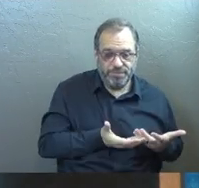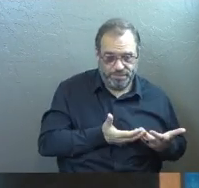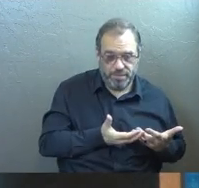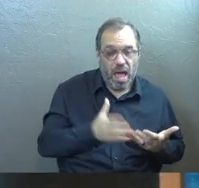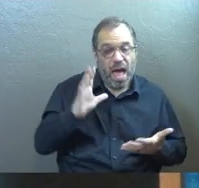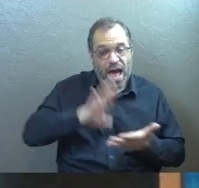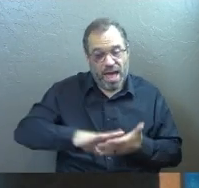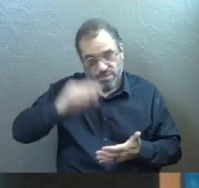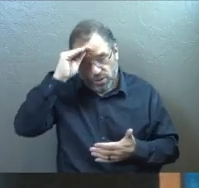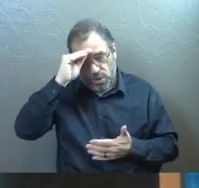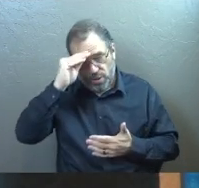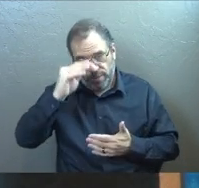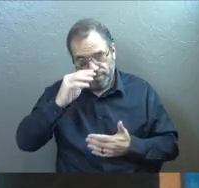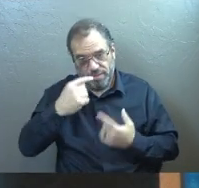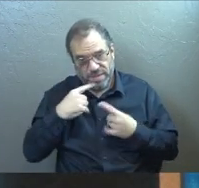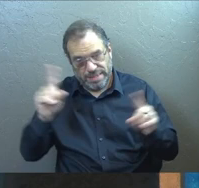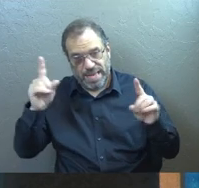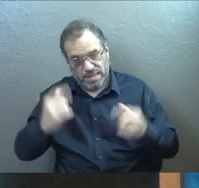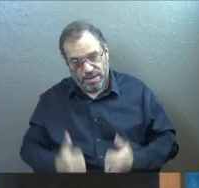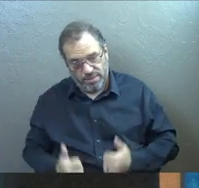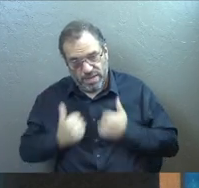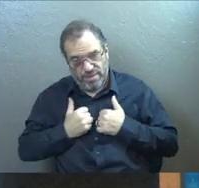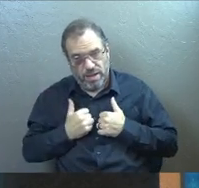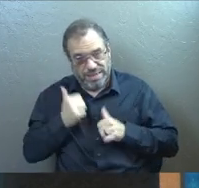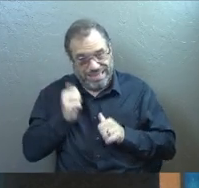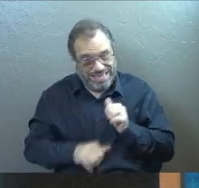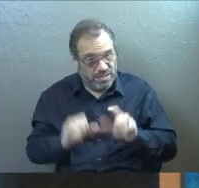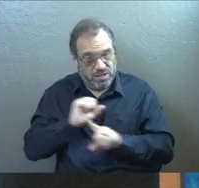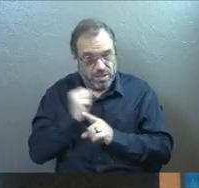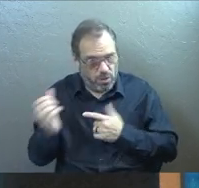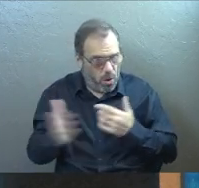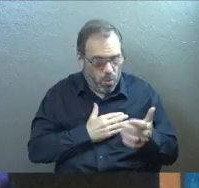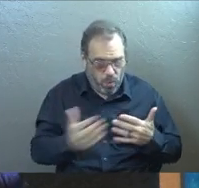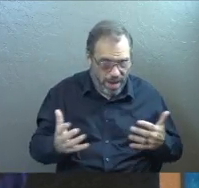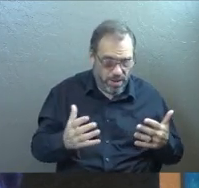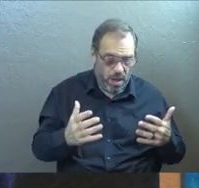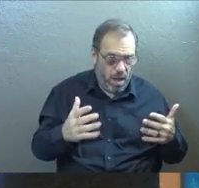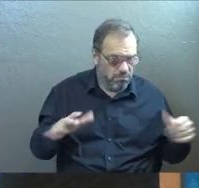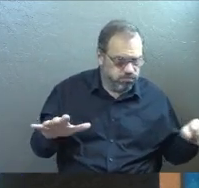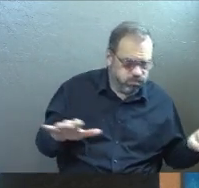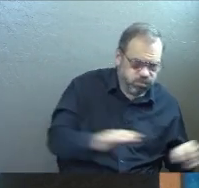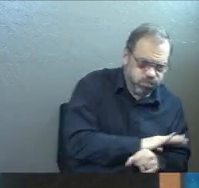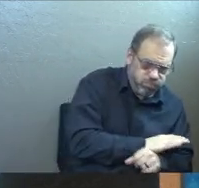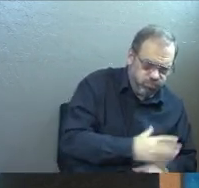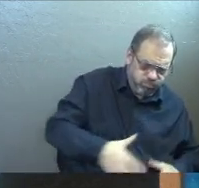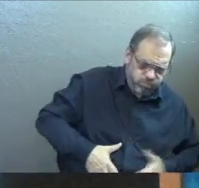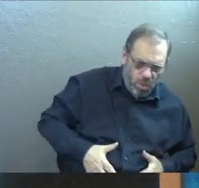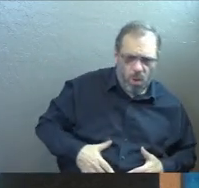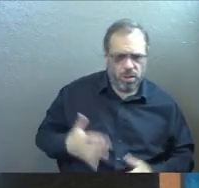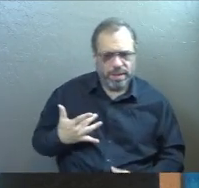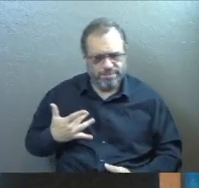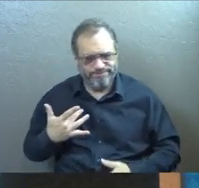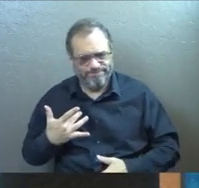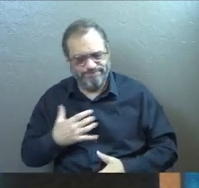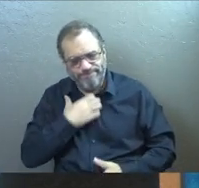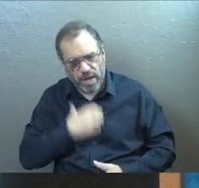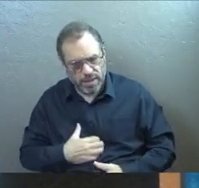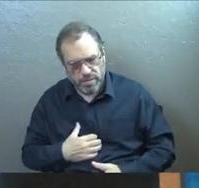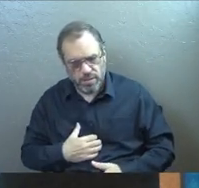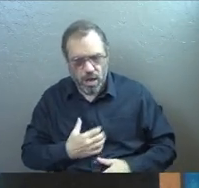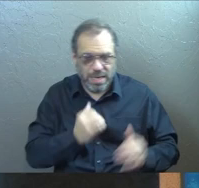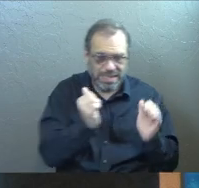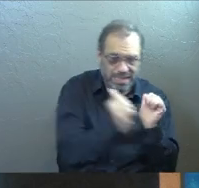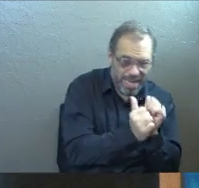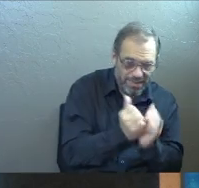I have learned the secret of living in every situation, whether it is with a full stomach or an empty stomach, whether